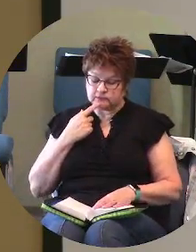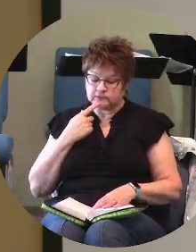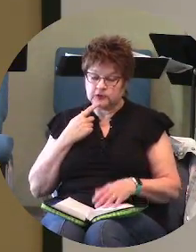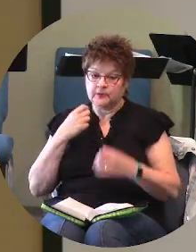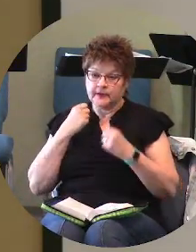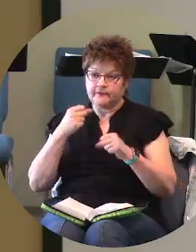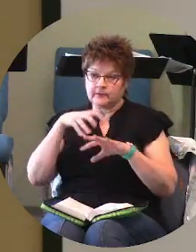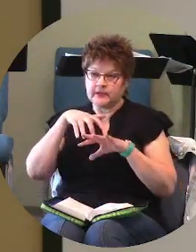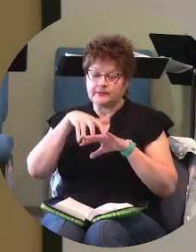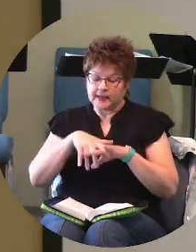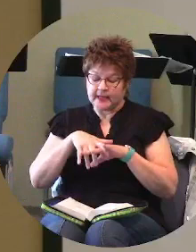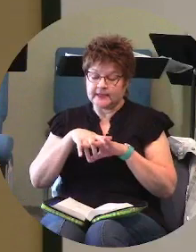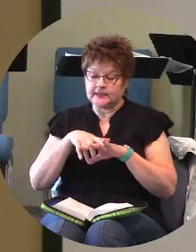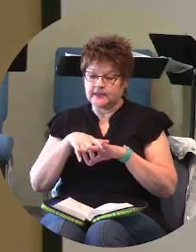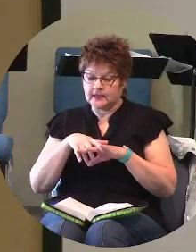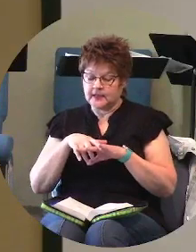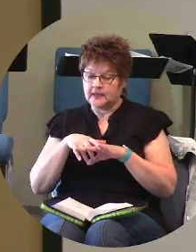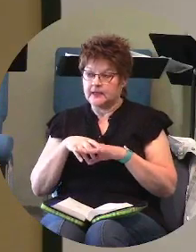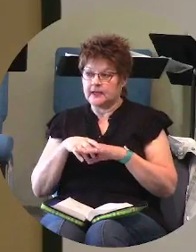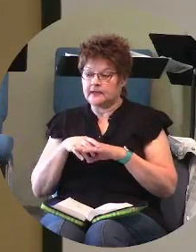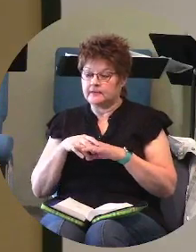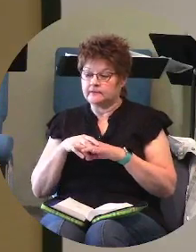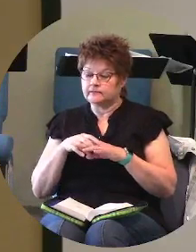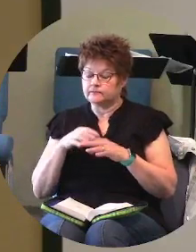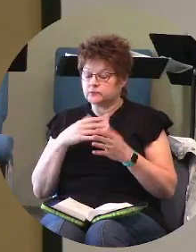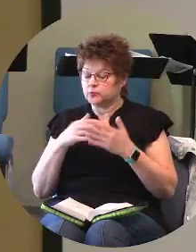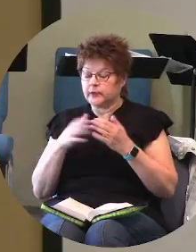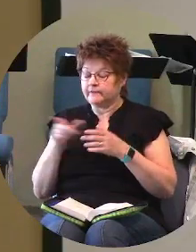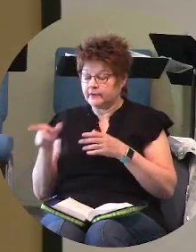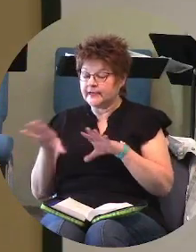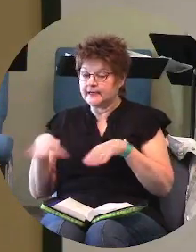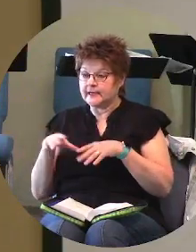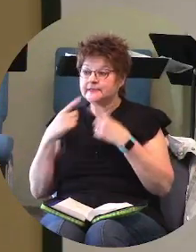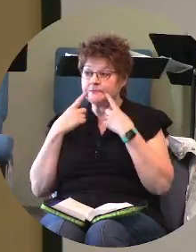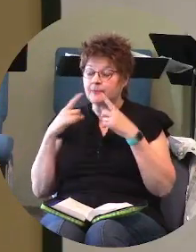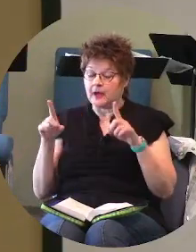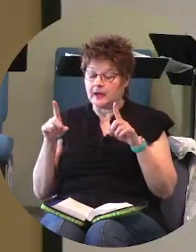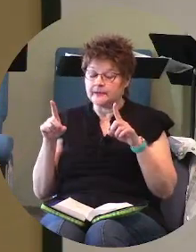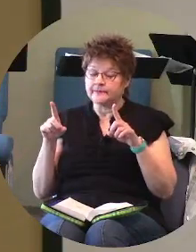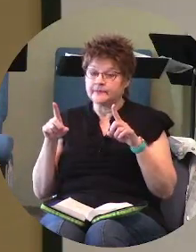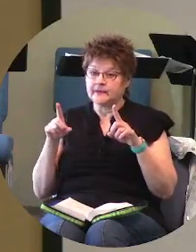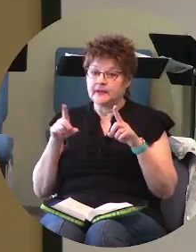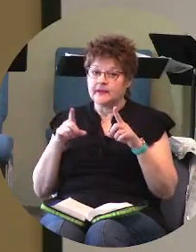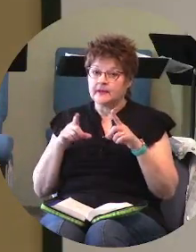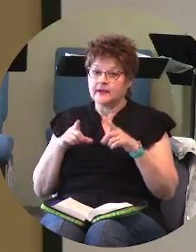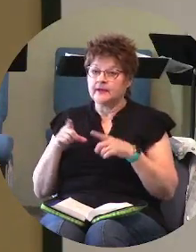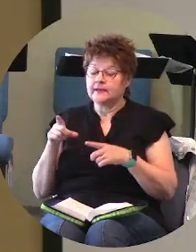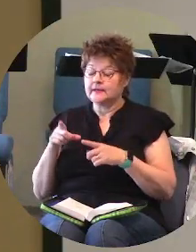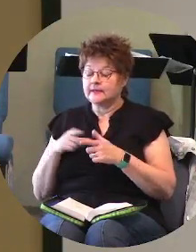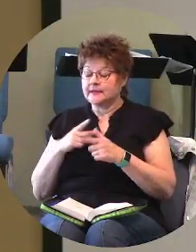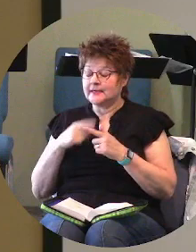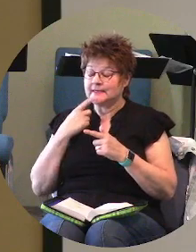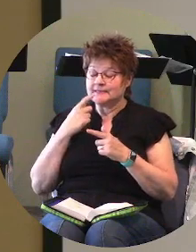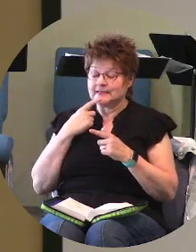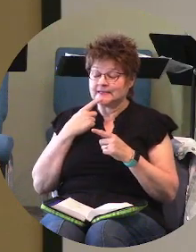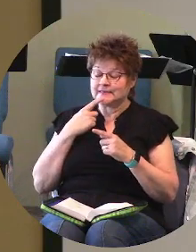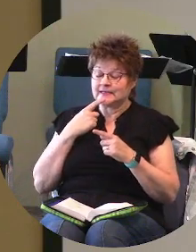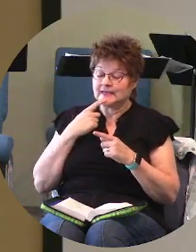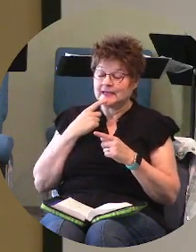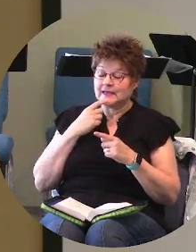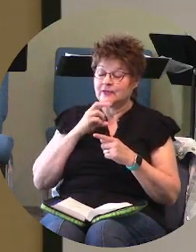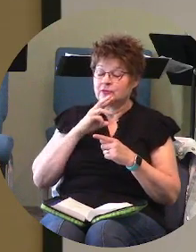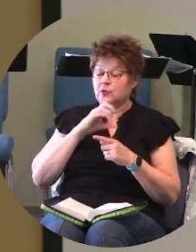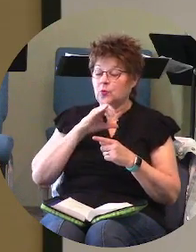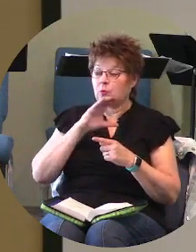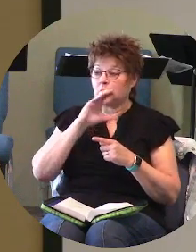that and he'll prosper in whatever he does and then he does the the contrast in verse four the wicked are not so those that don't